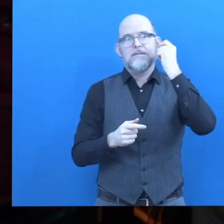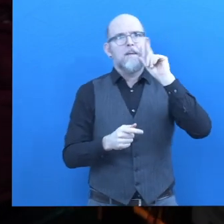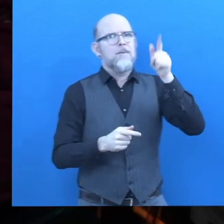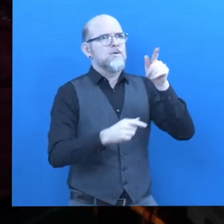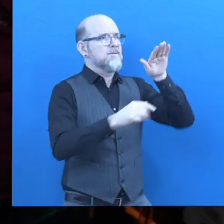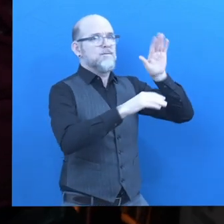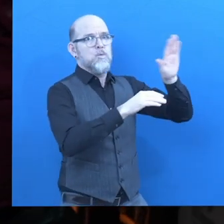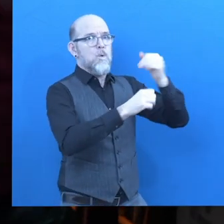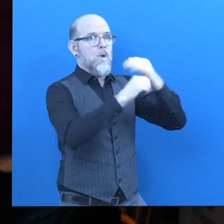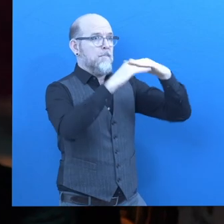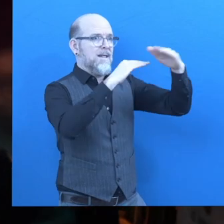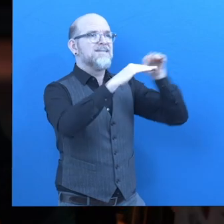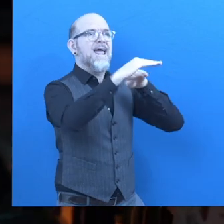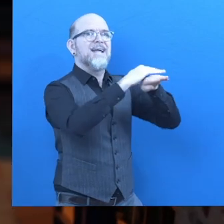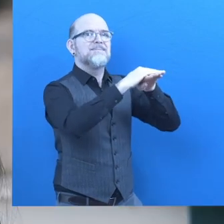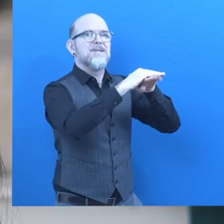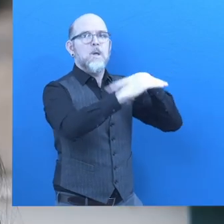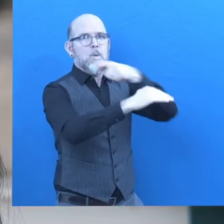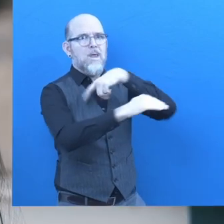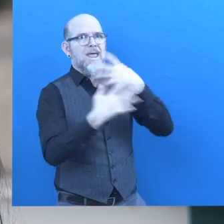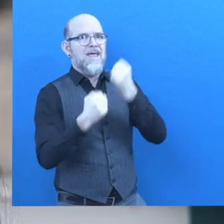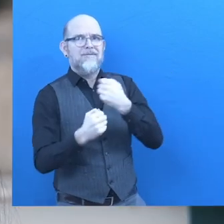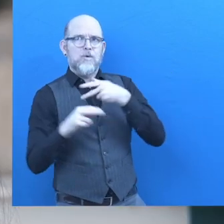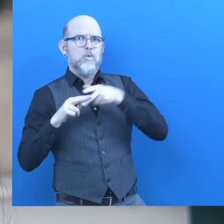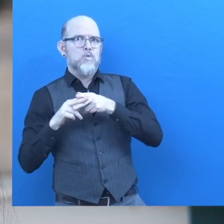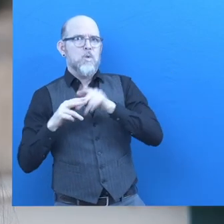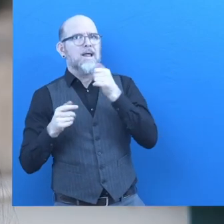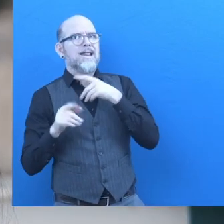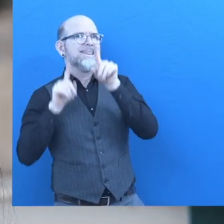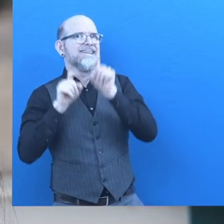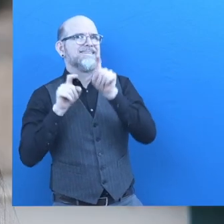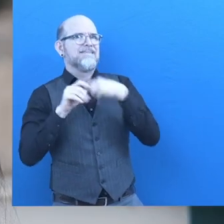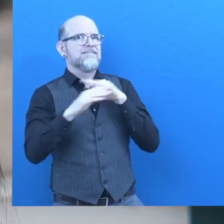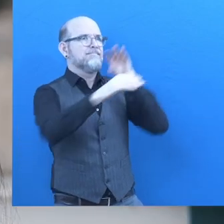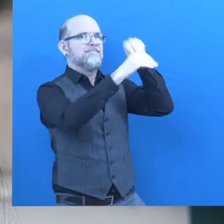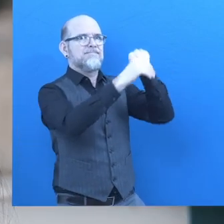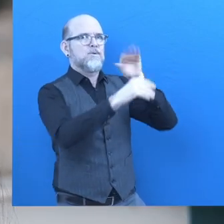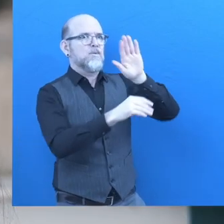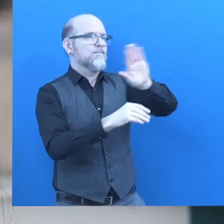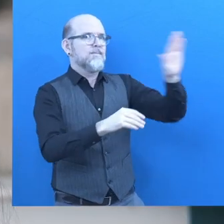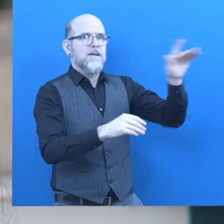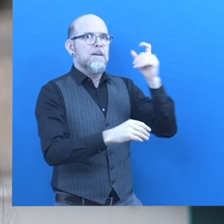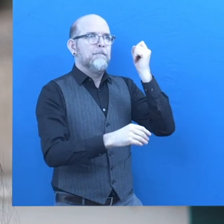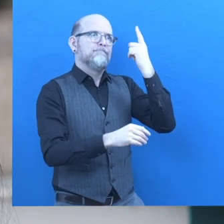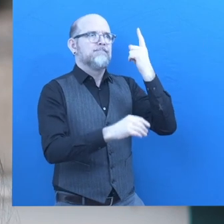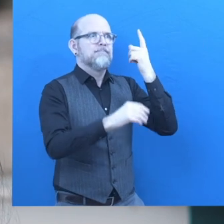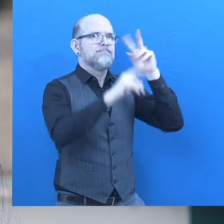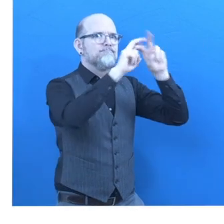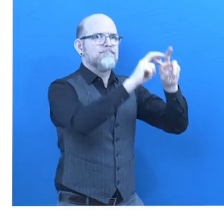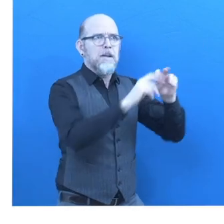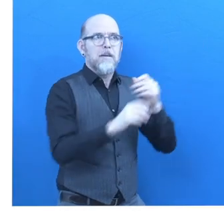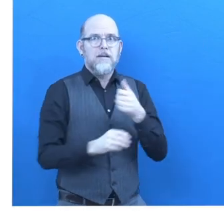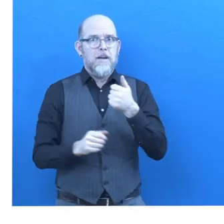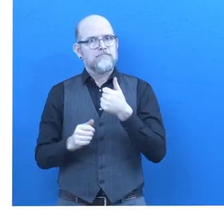workplace is through creating an assessment tool that enables us to do this process in the most efficient and productive way.